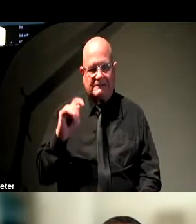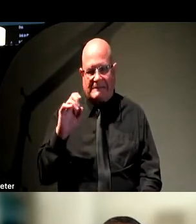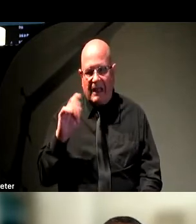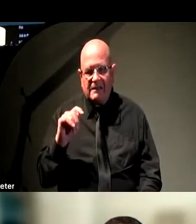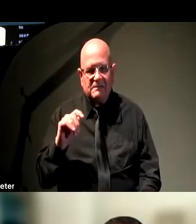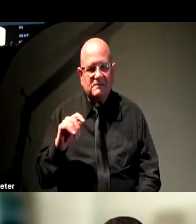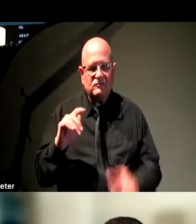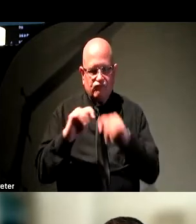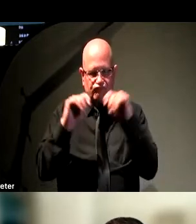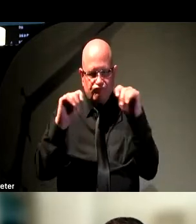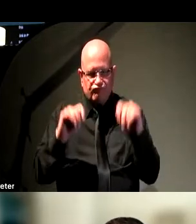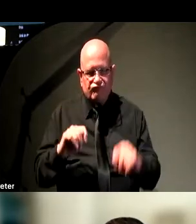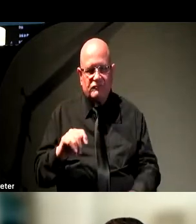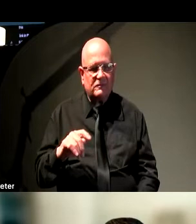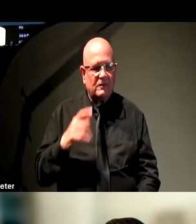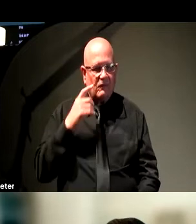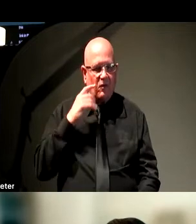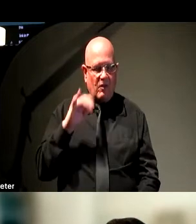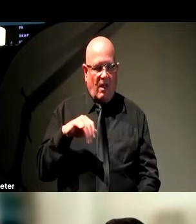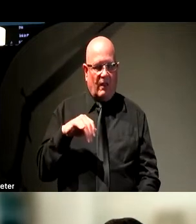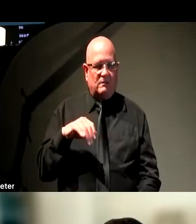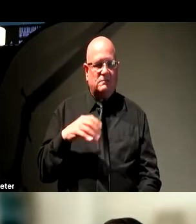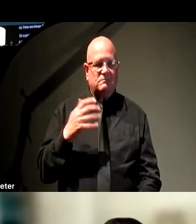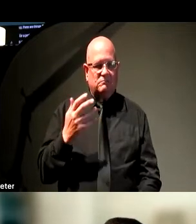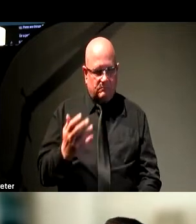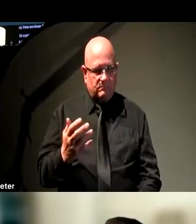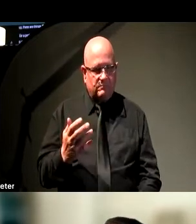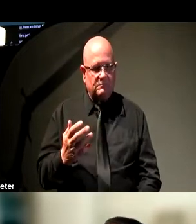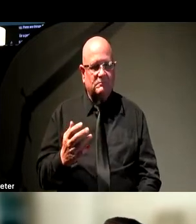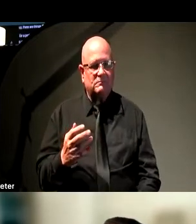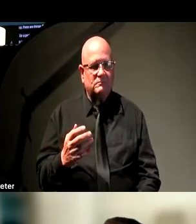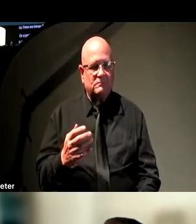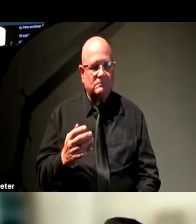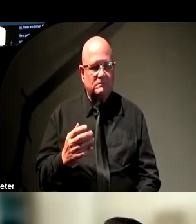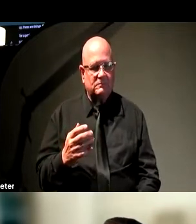example. The example that I have here, I actually may show everybody real quick.